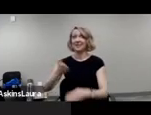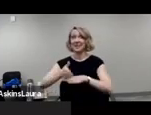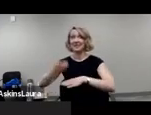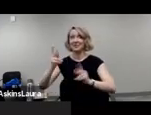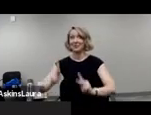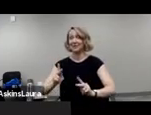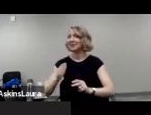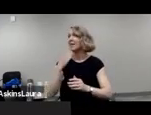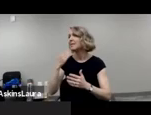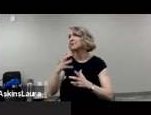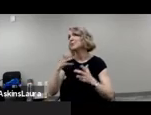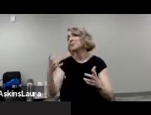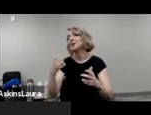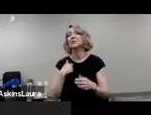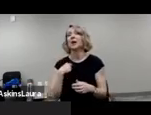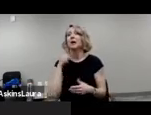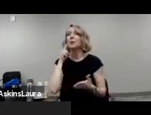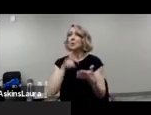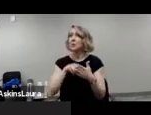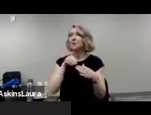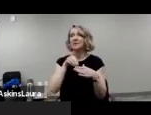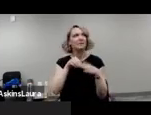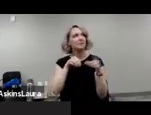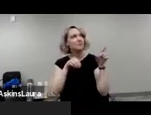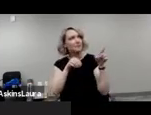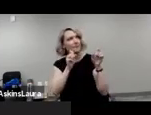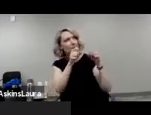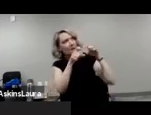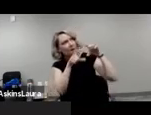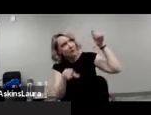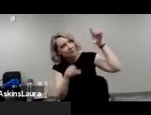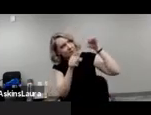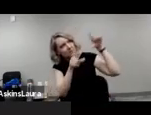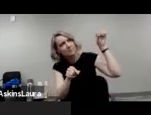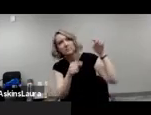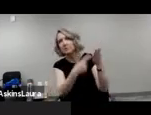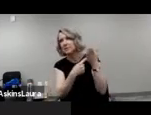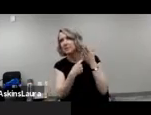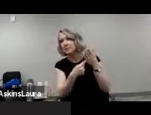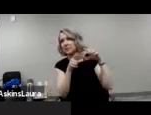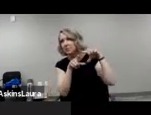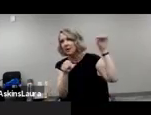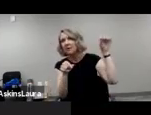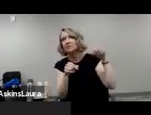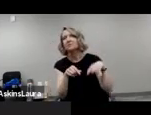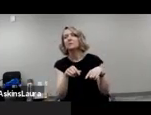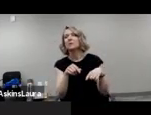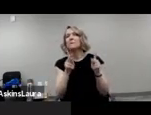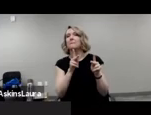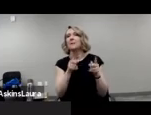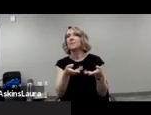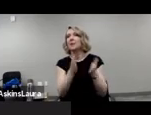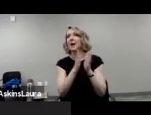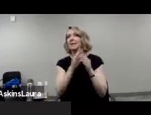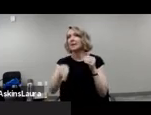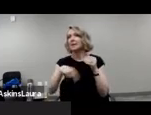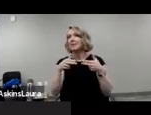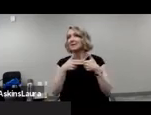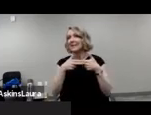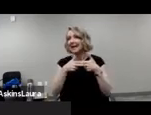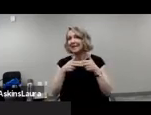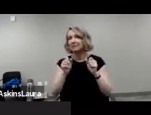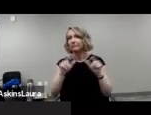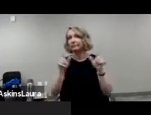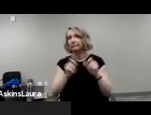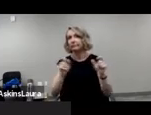so much, Margaret. I've seen the dialog box that folks are asking about the slides. We are, because we have many